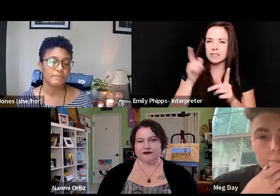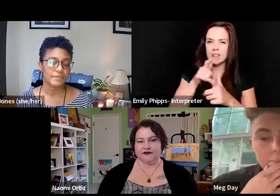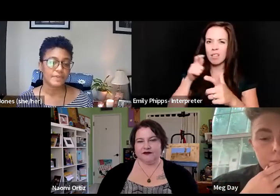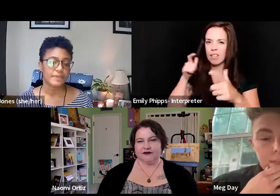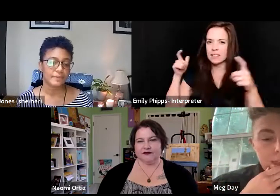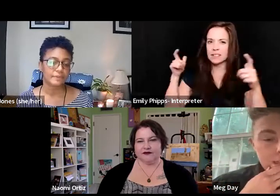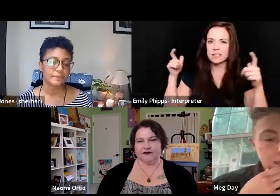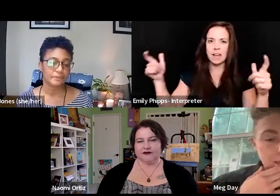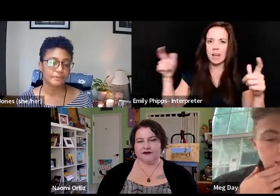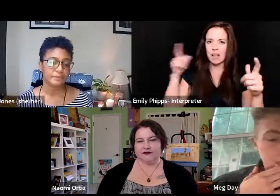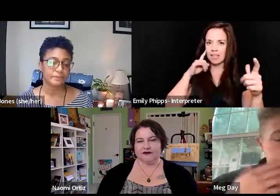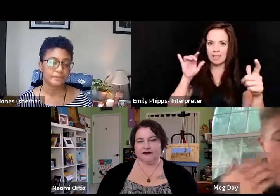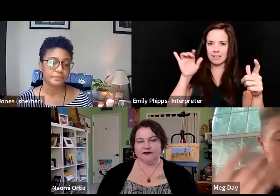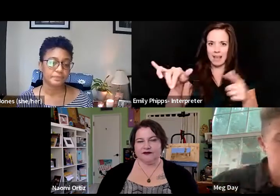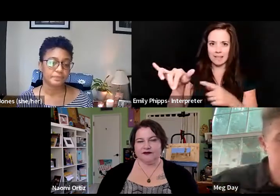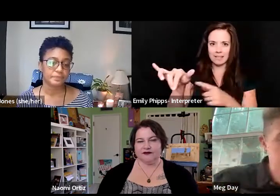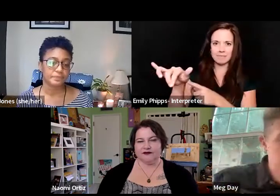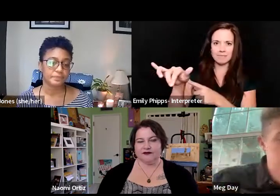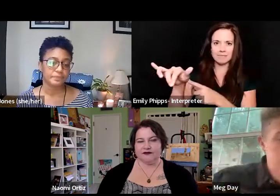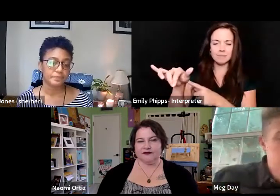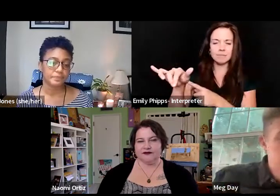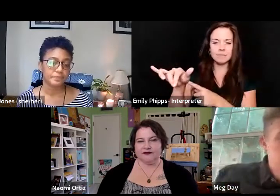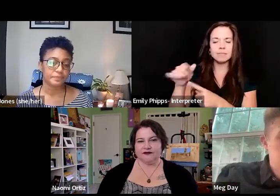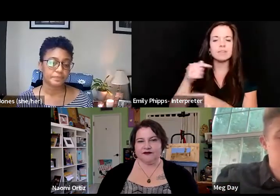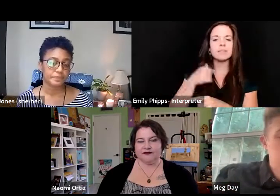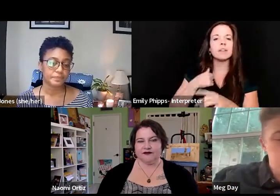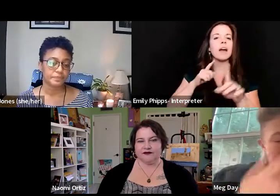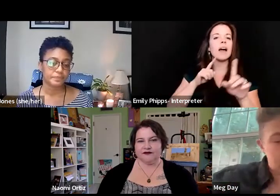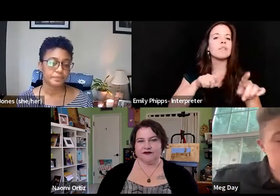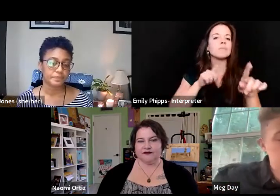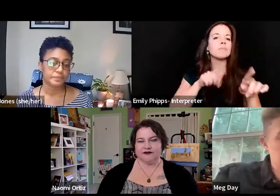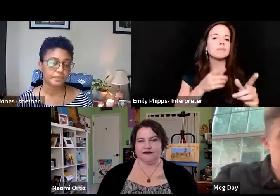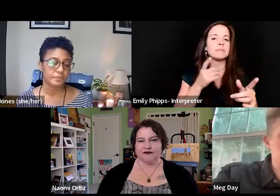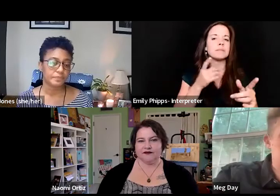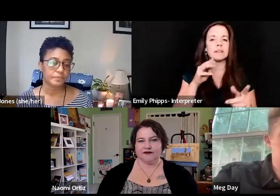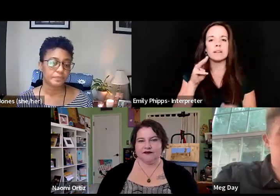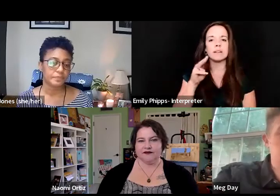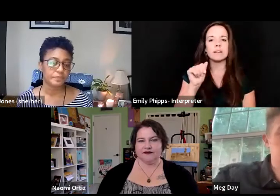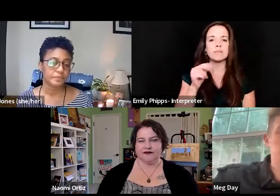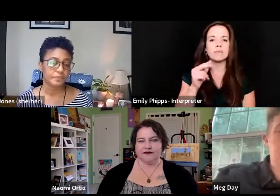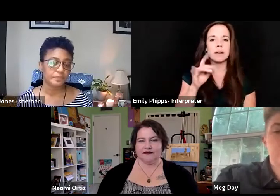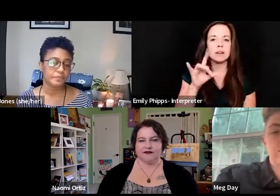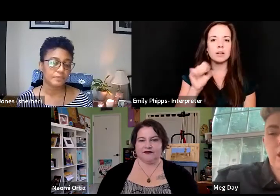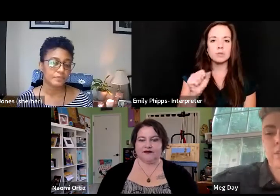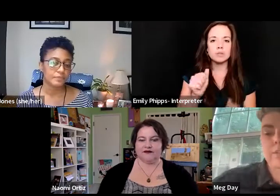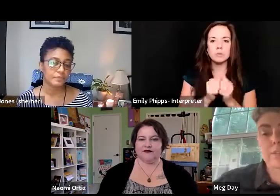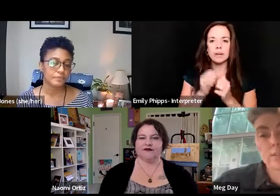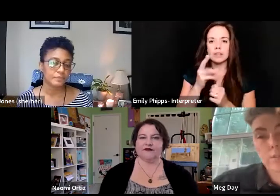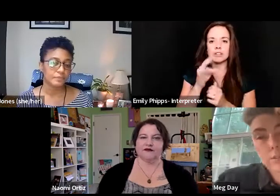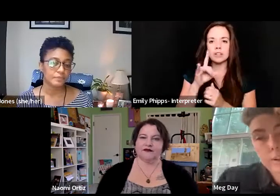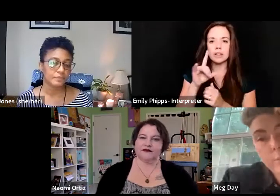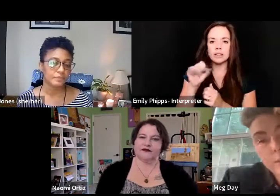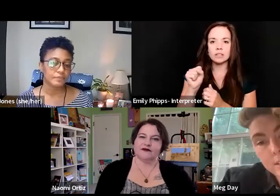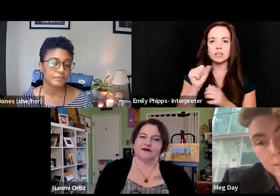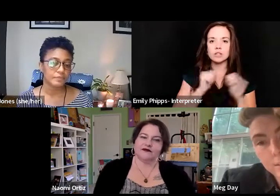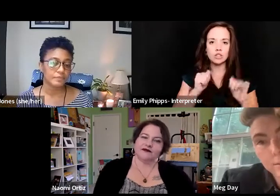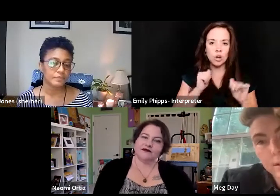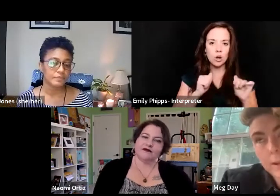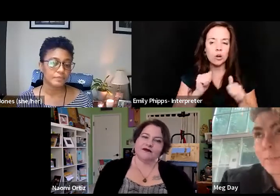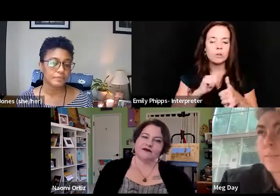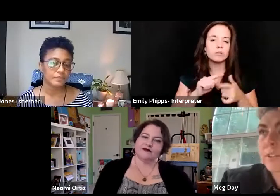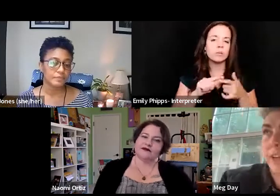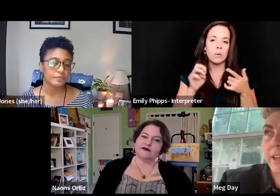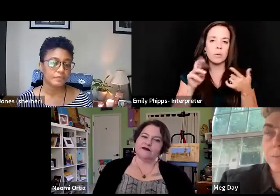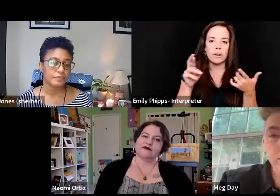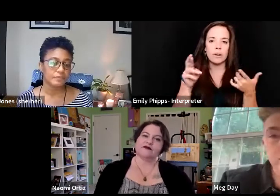Um, I think that, you know, like I've been to, uh, like mangoes with Tilly's, like it's Tilly's shows, or I've been to,